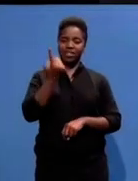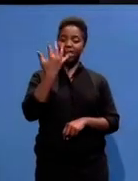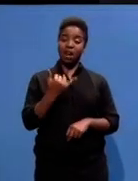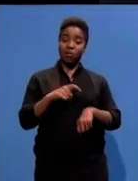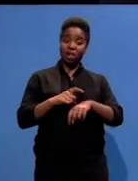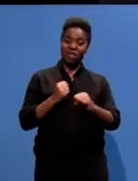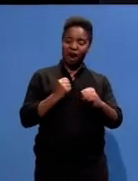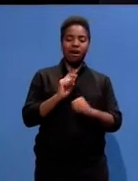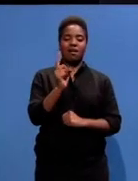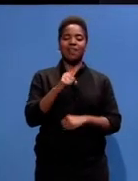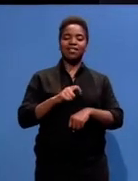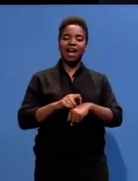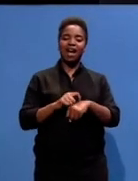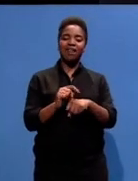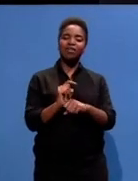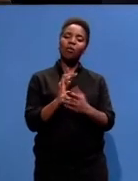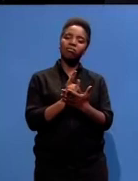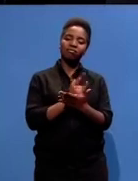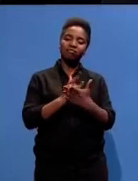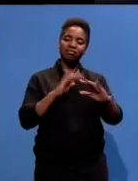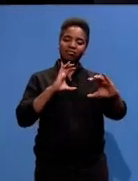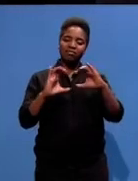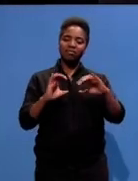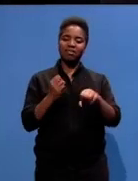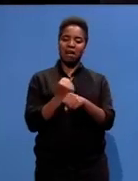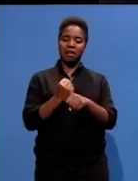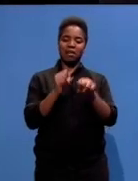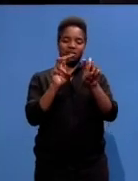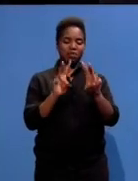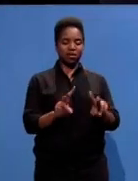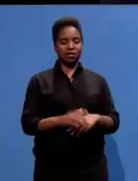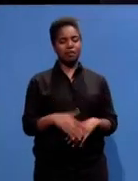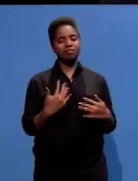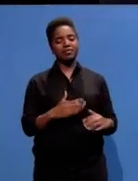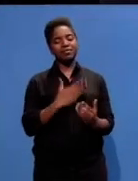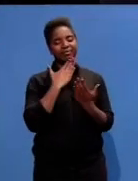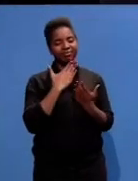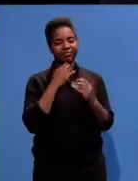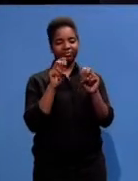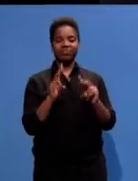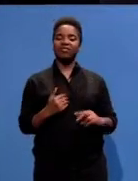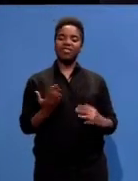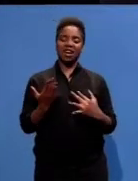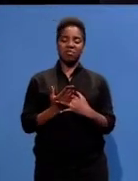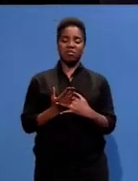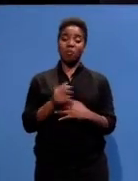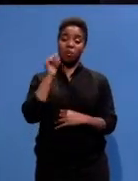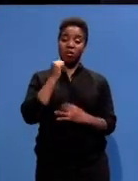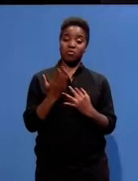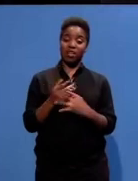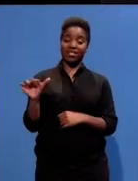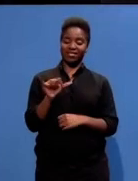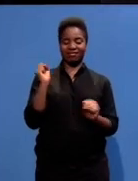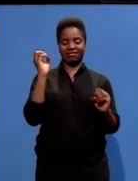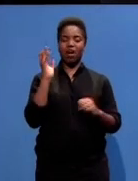Thank you so much for visiting us and giving us that very unique perspective from your background. Thank you. We need to take a short break. When we return, will read